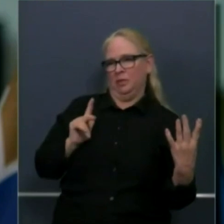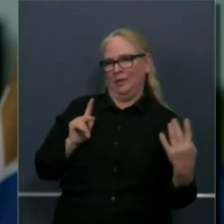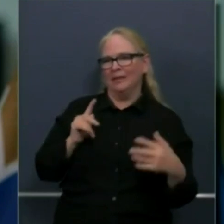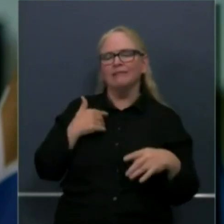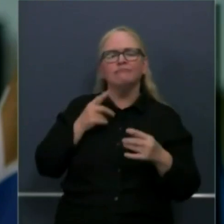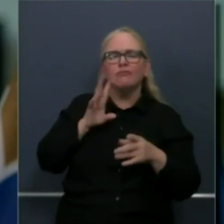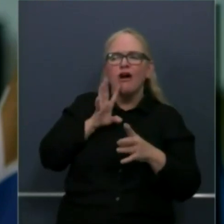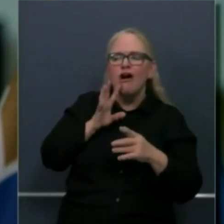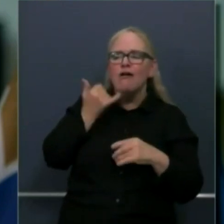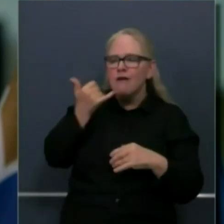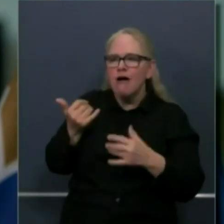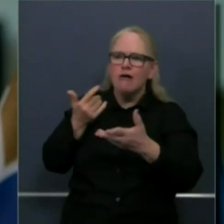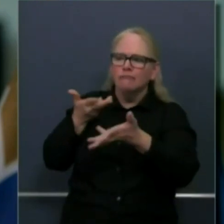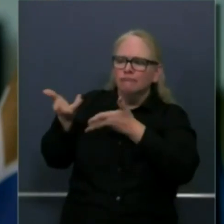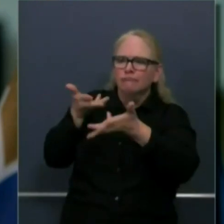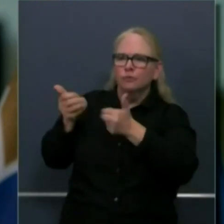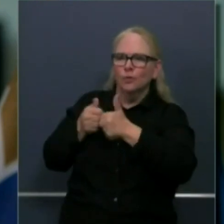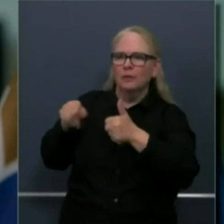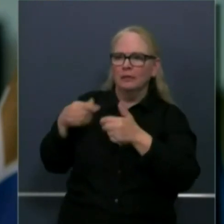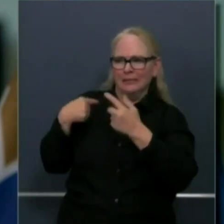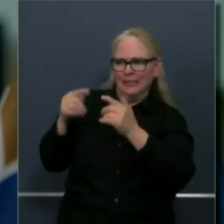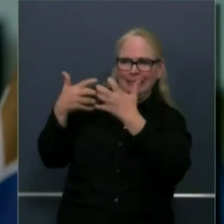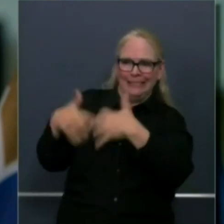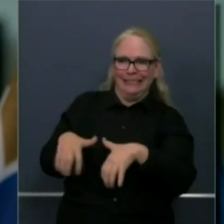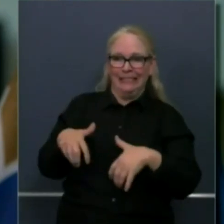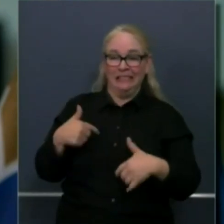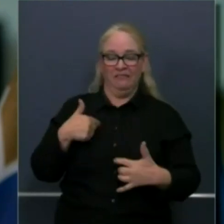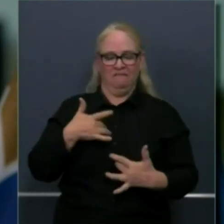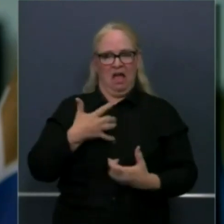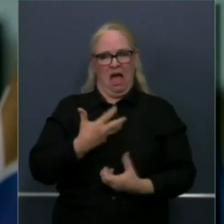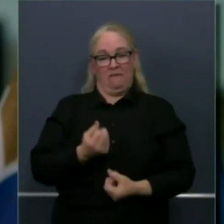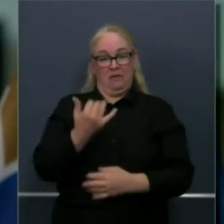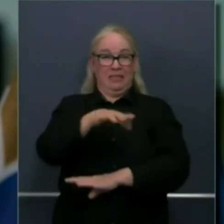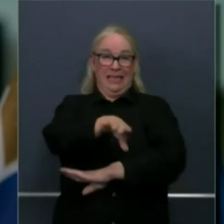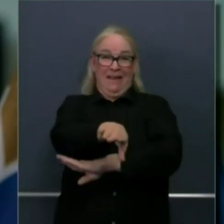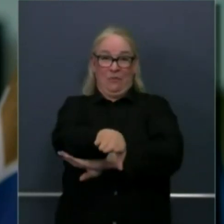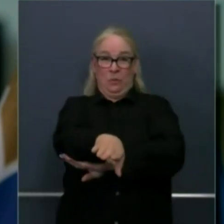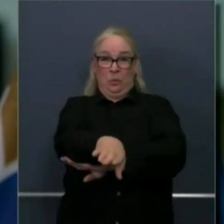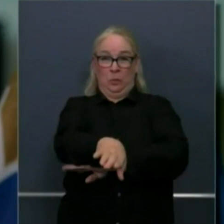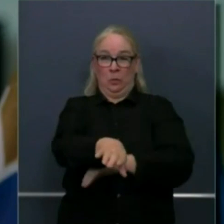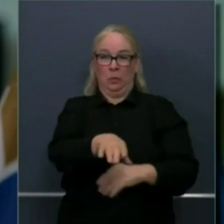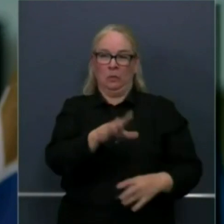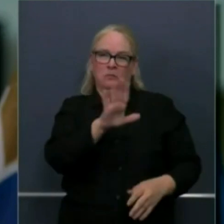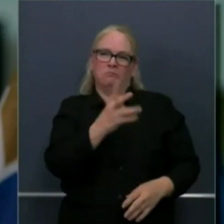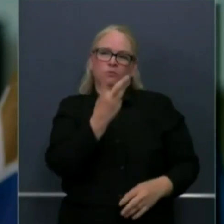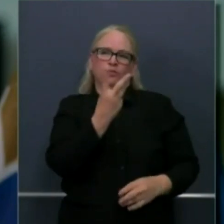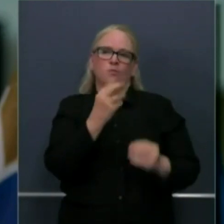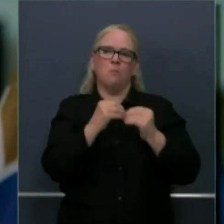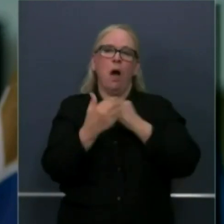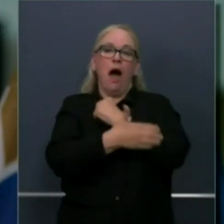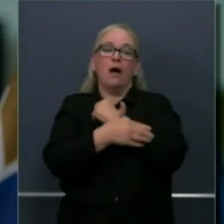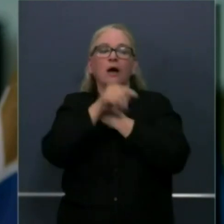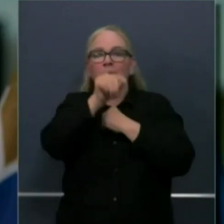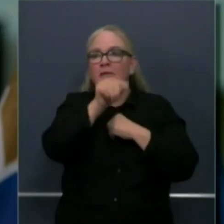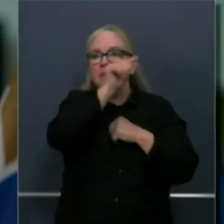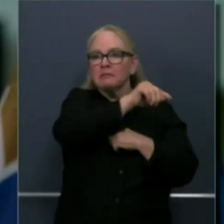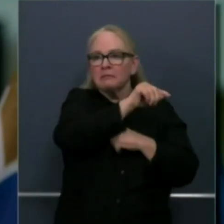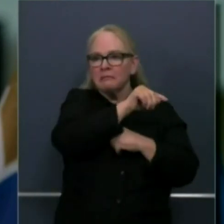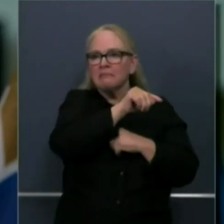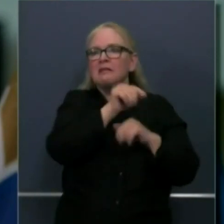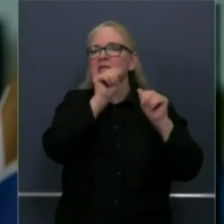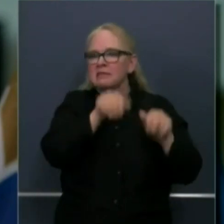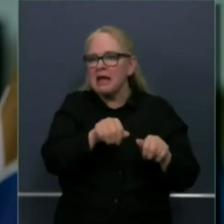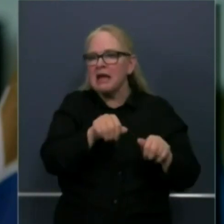confidence that just this afternoon uh there will be two additional counties uh that should uh self